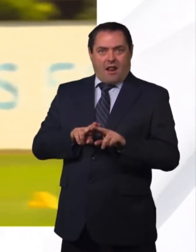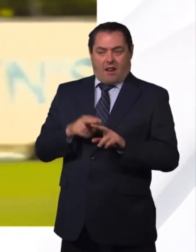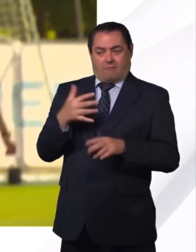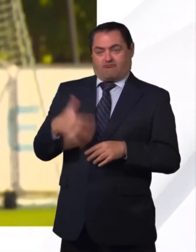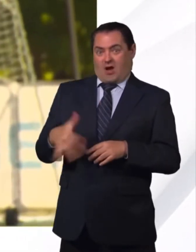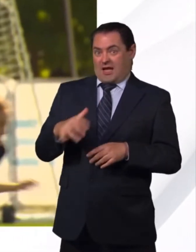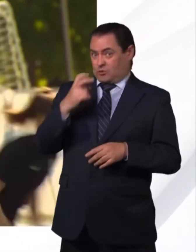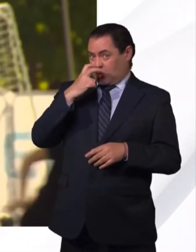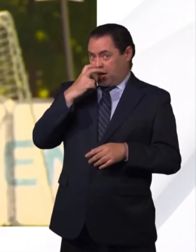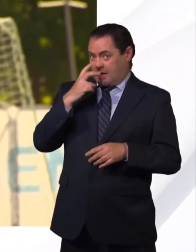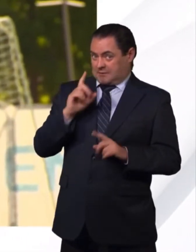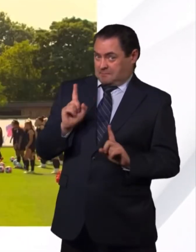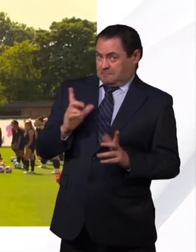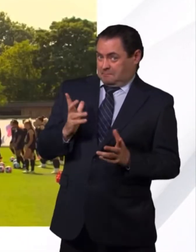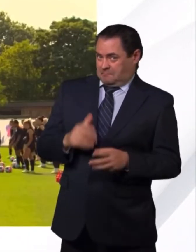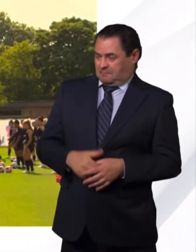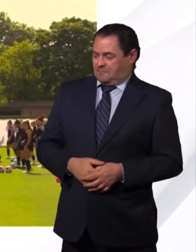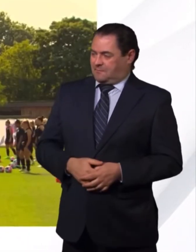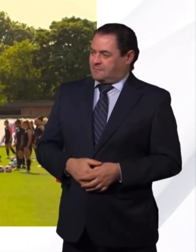Brighton tonight.